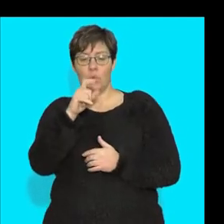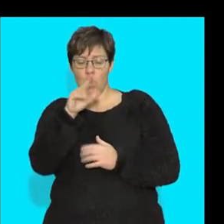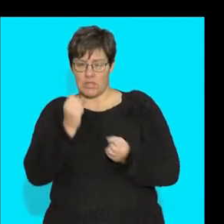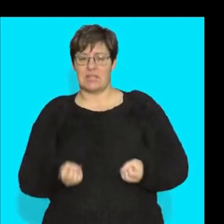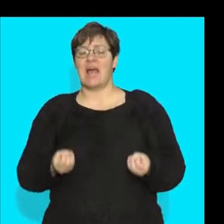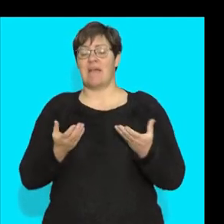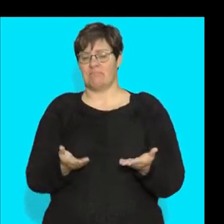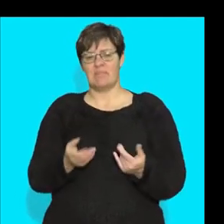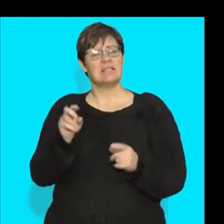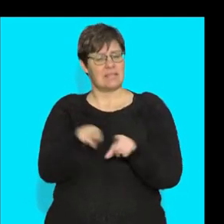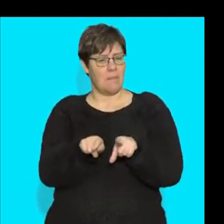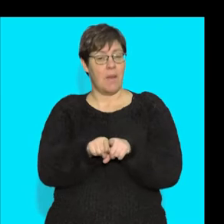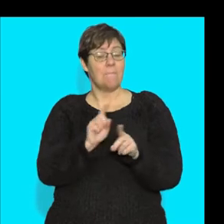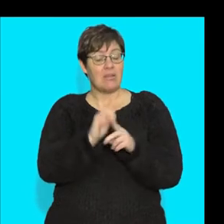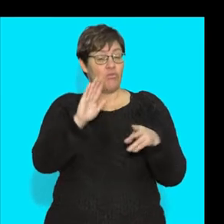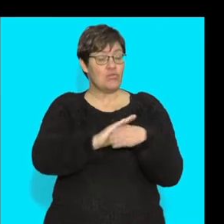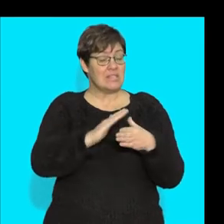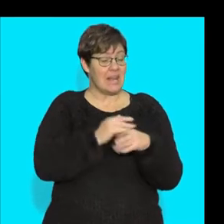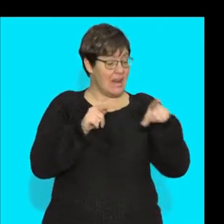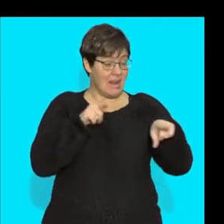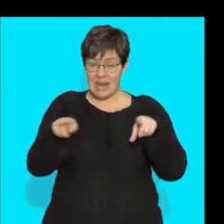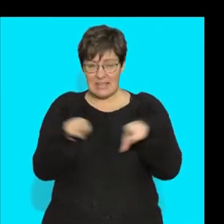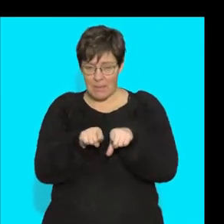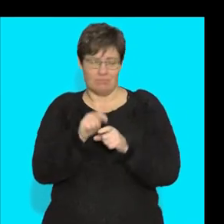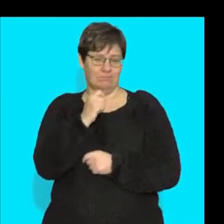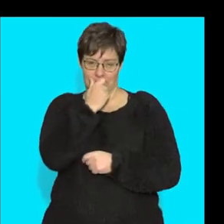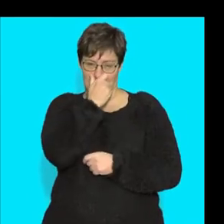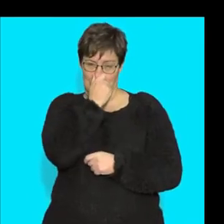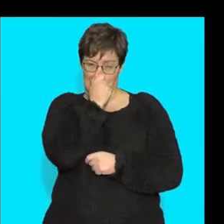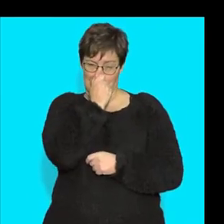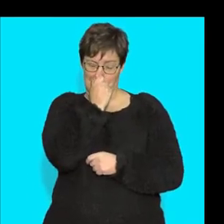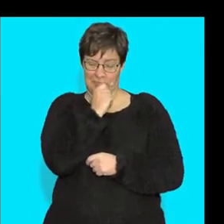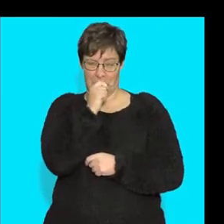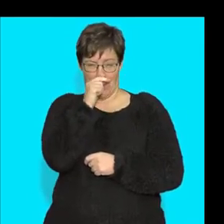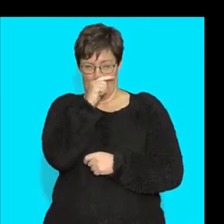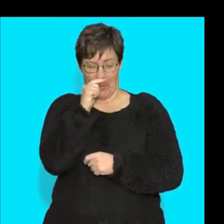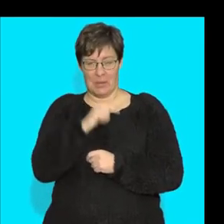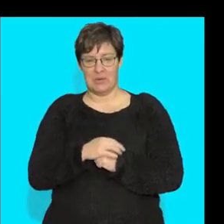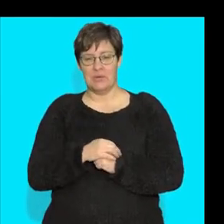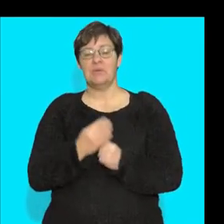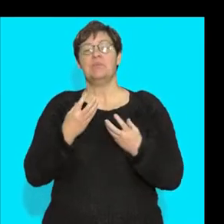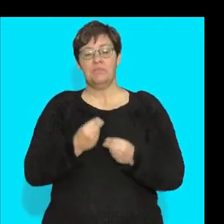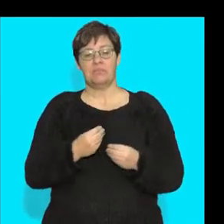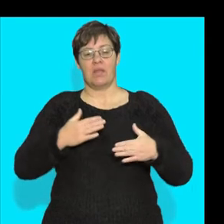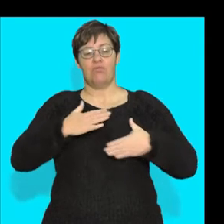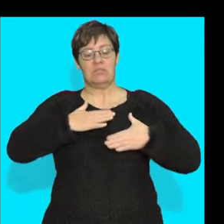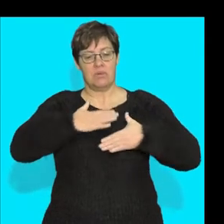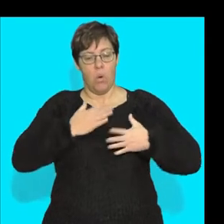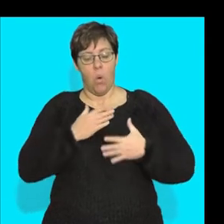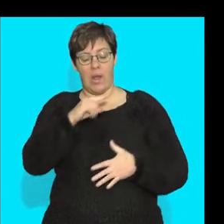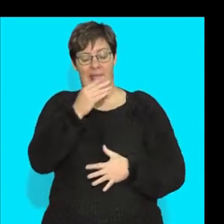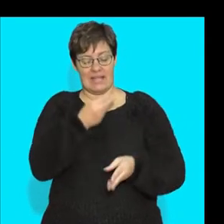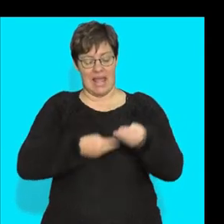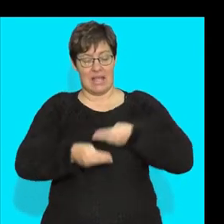but for a different reason. Guys, what system have I got over here? All right, my respiratory or my